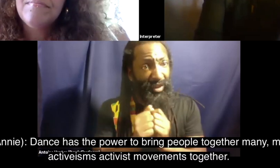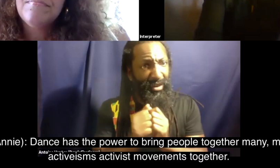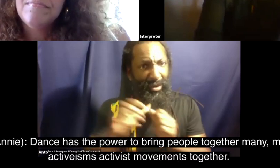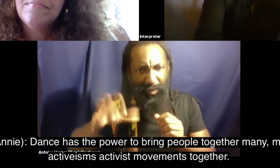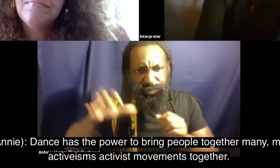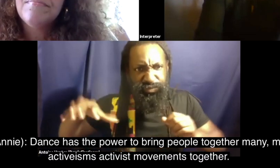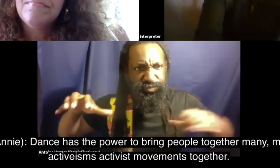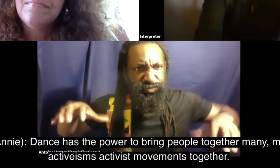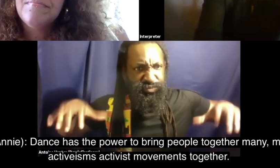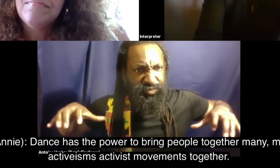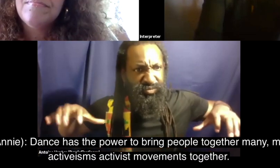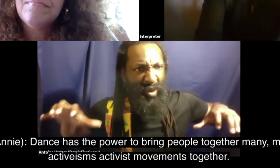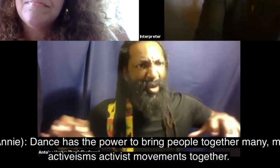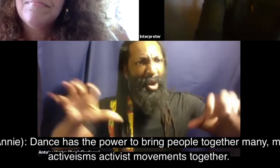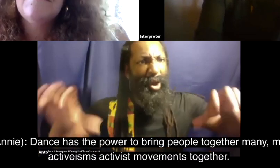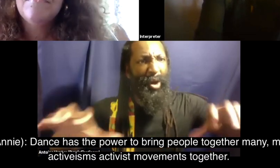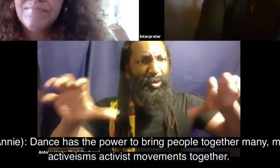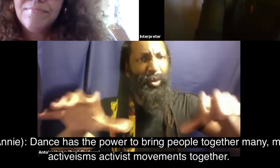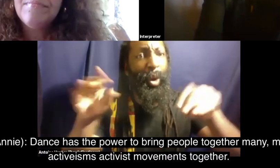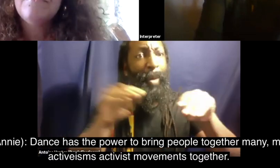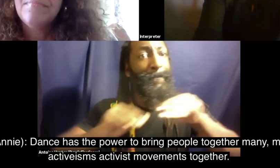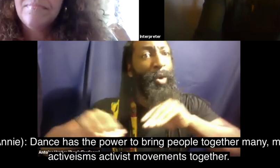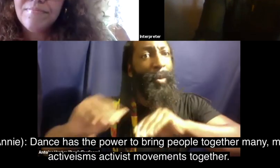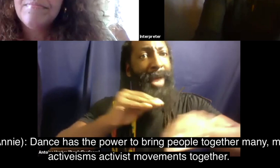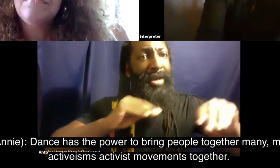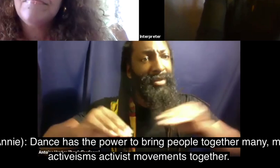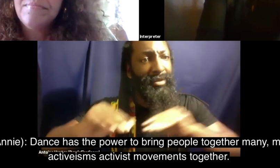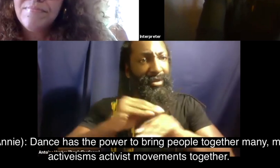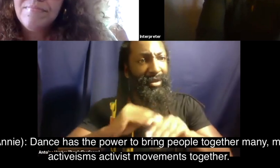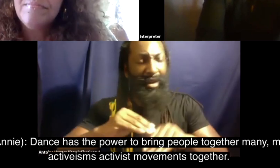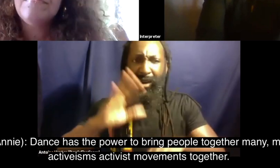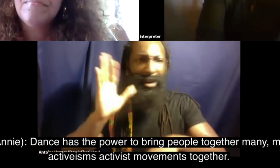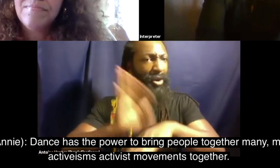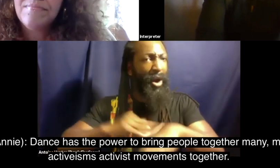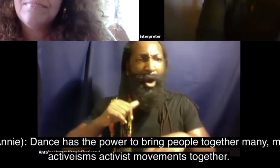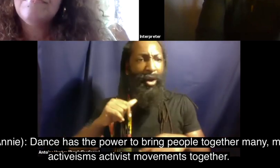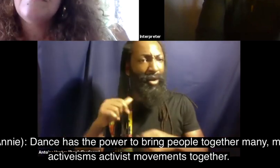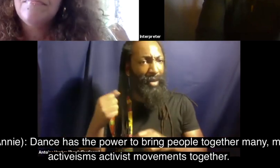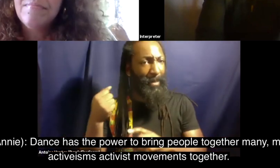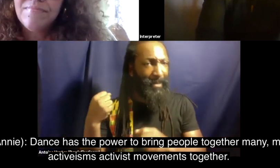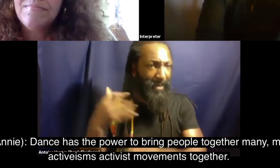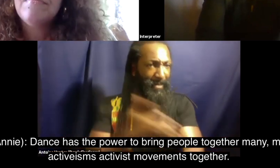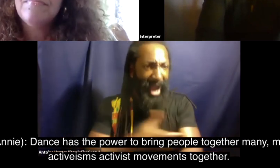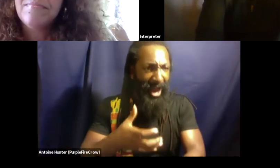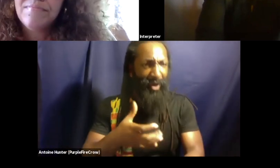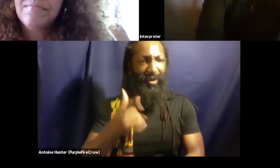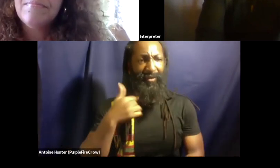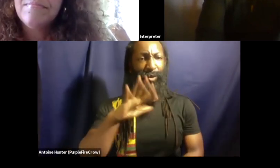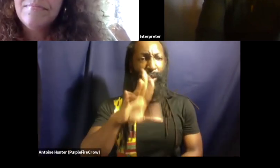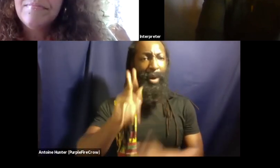dance has the power to bring people together many many different activisms activist movements together